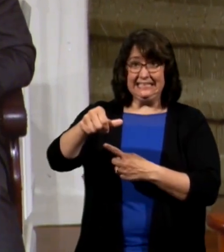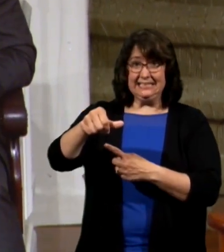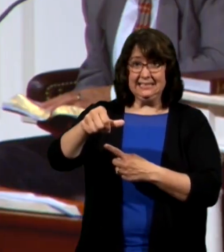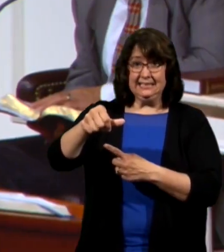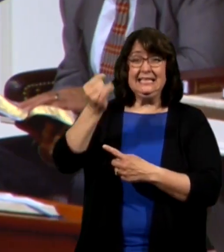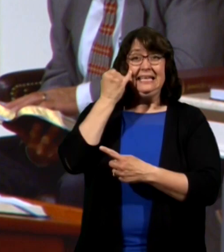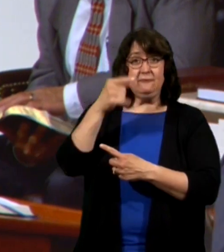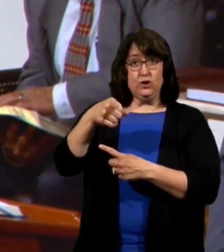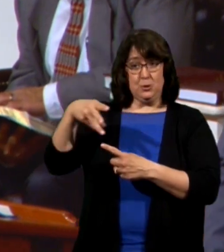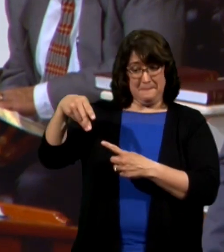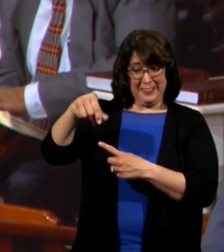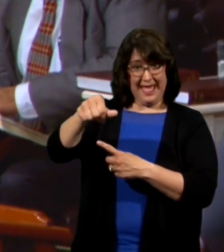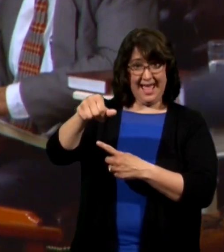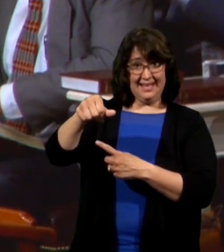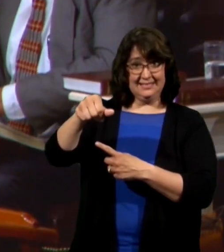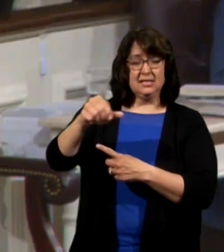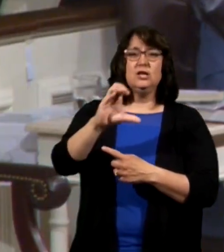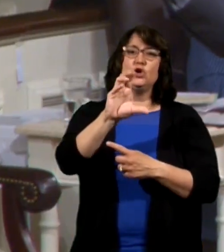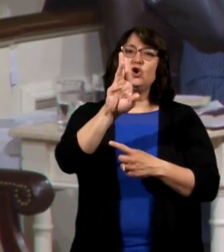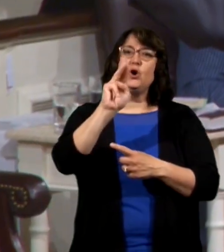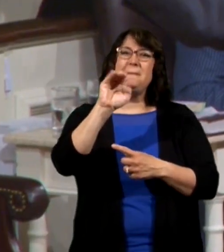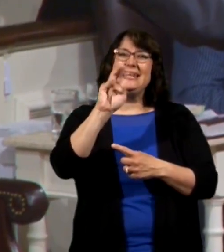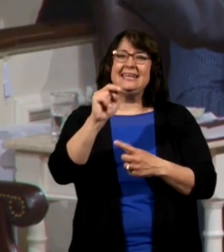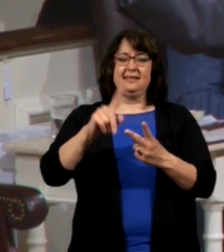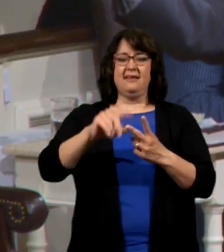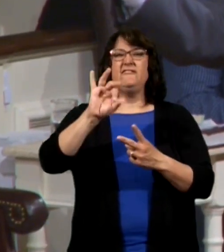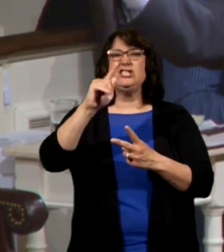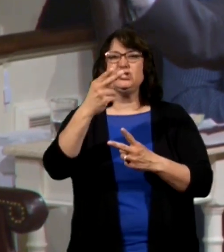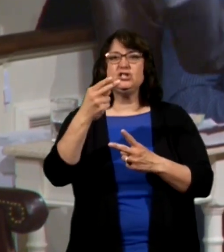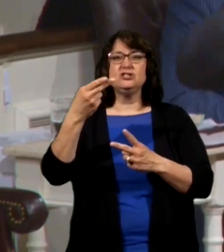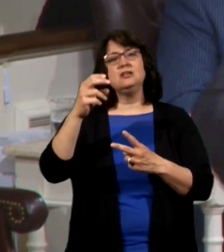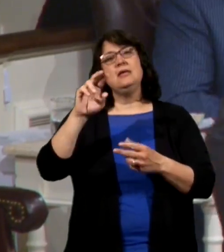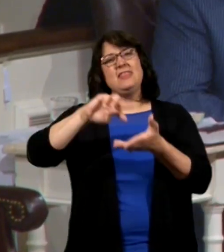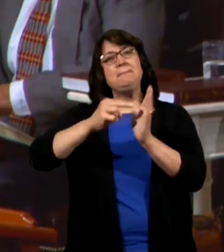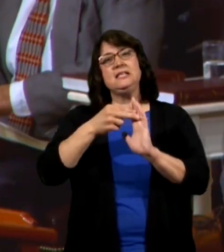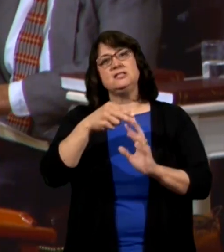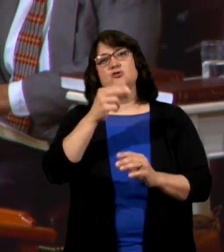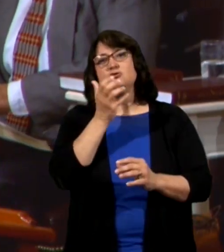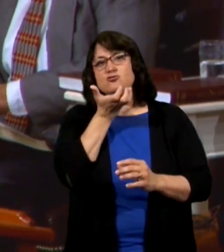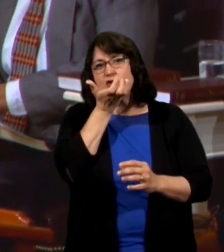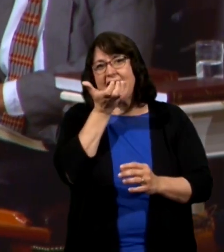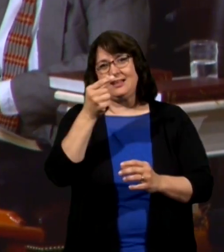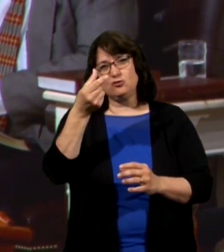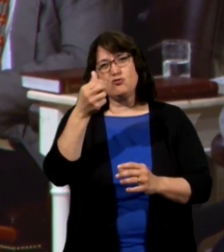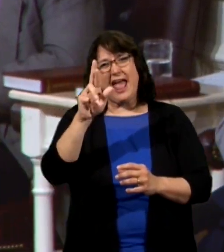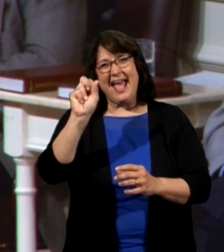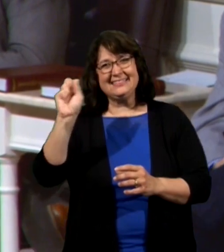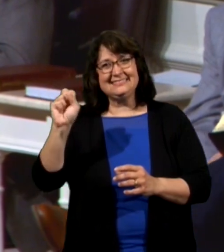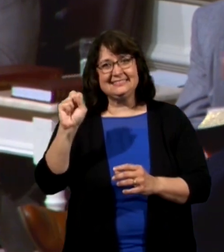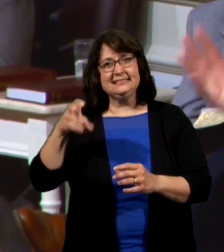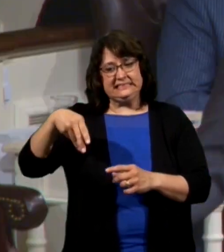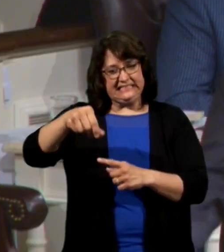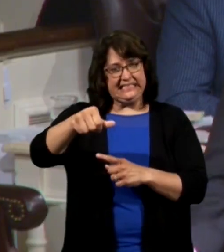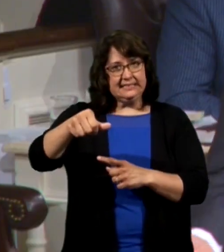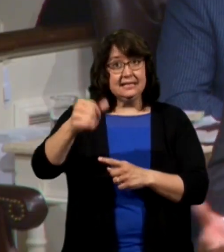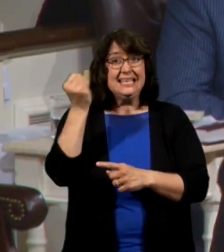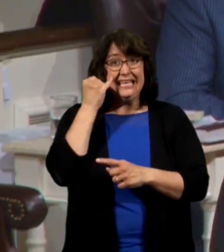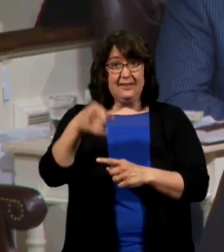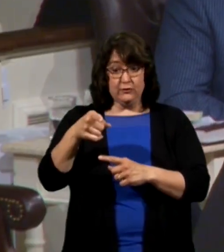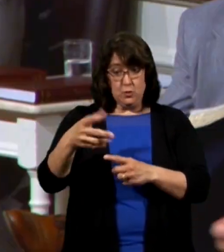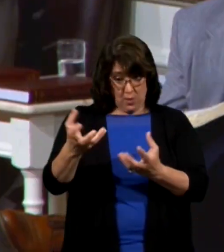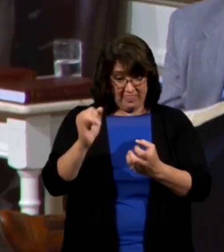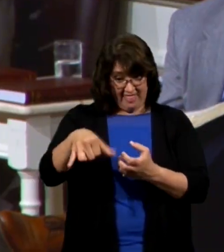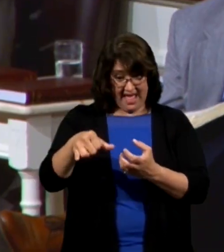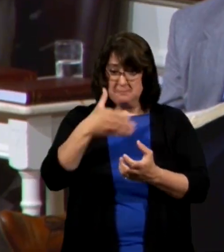if you're planting common and fitches are grass seeds if you're planting grass seeds in order to give them the best